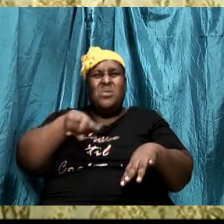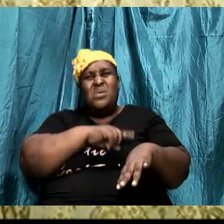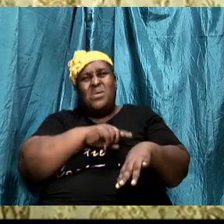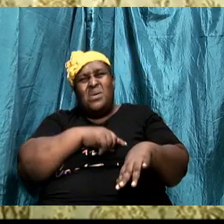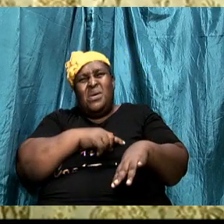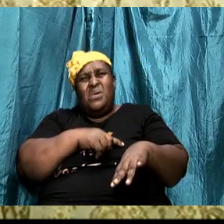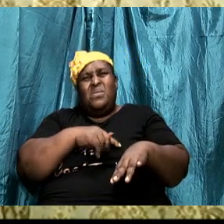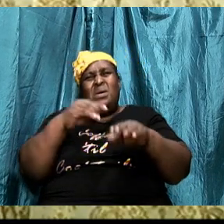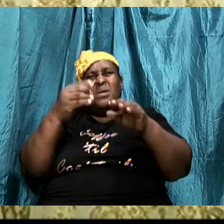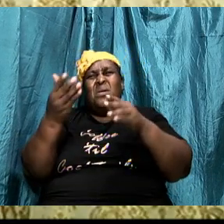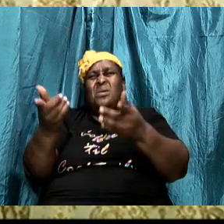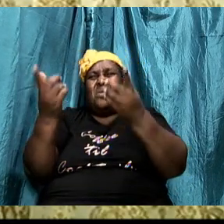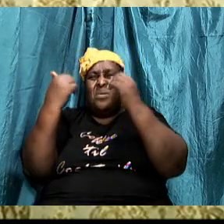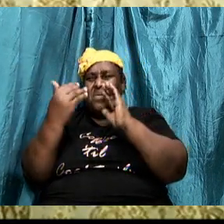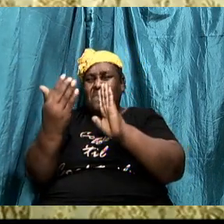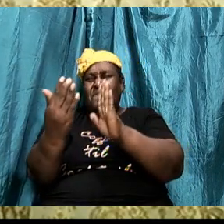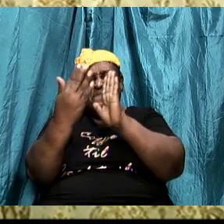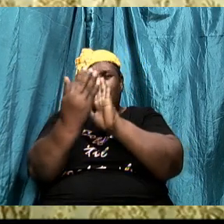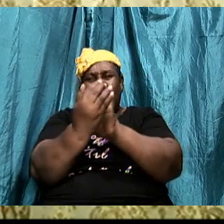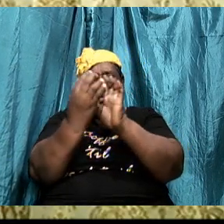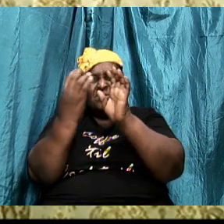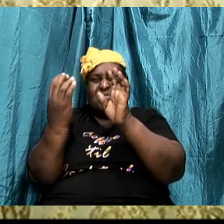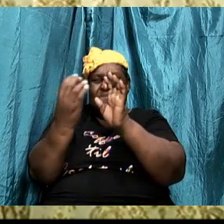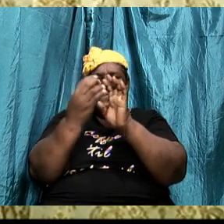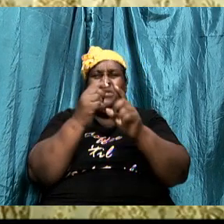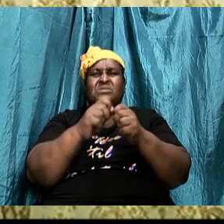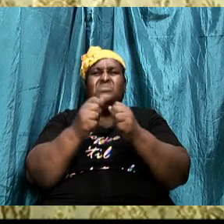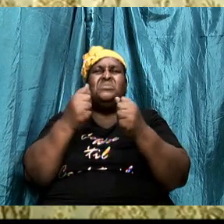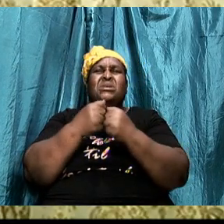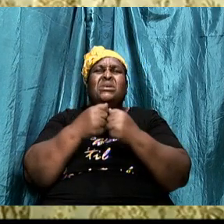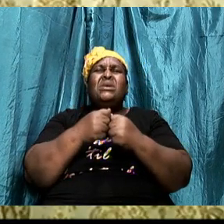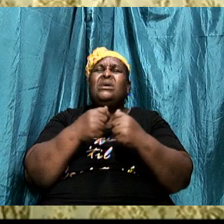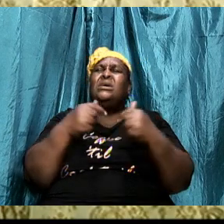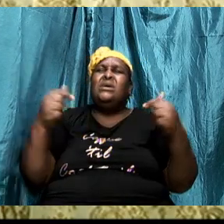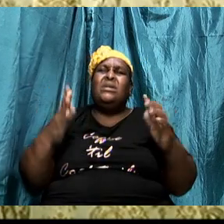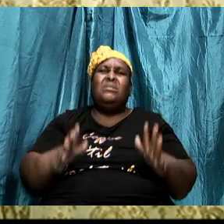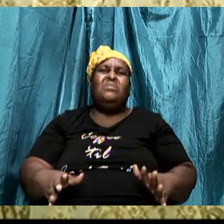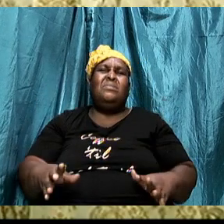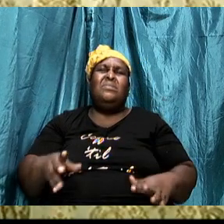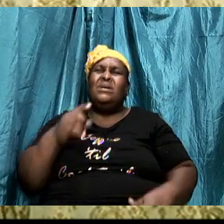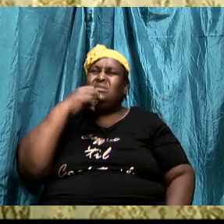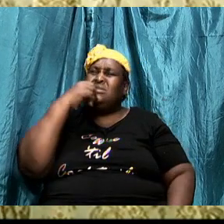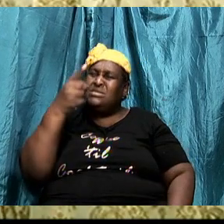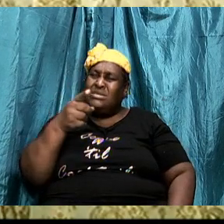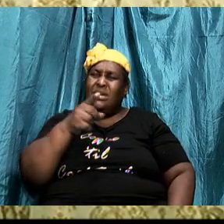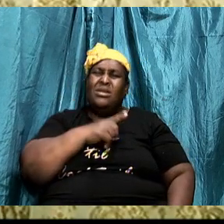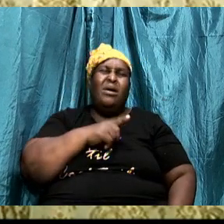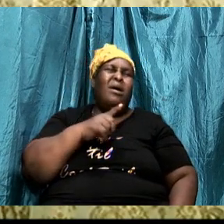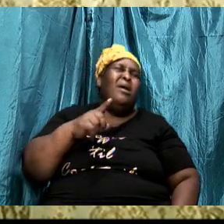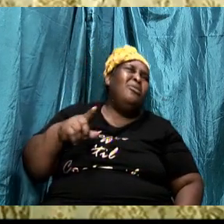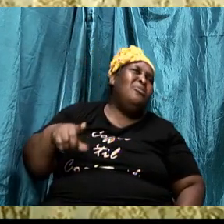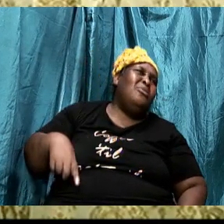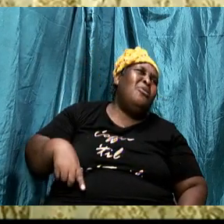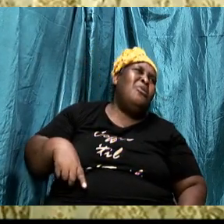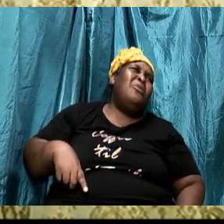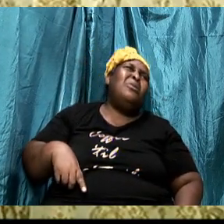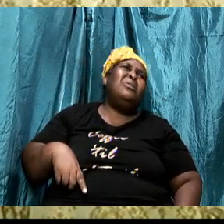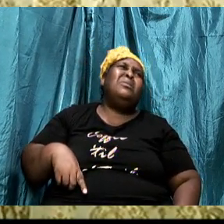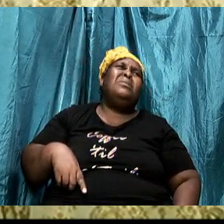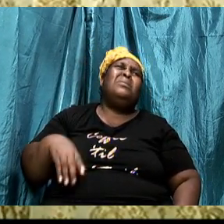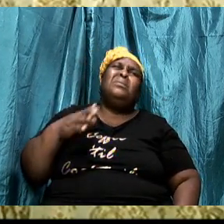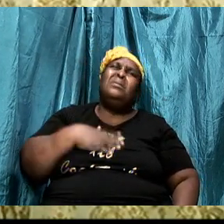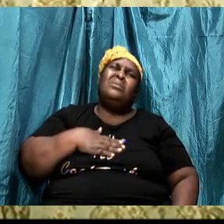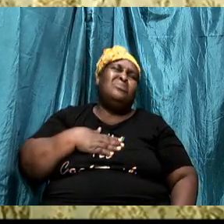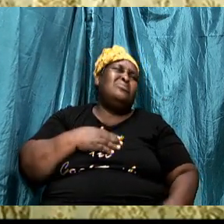is, Lord, your strength, your over. But it should be the first thing that we say, God, it's not